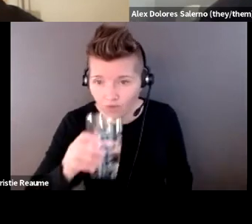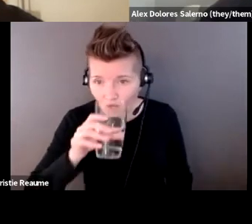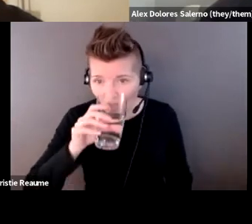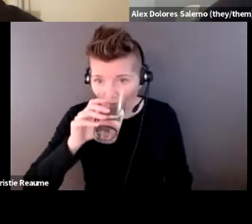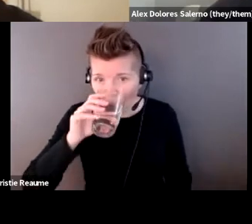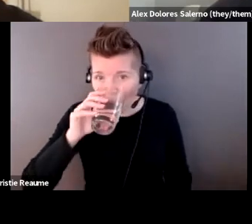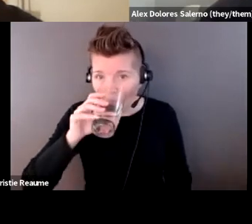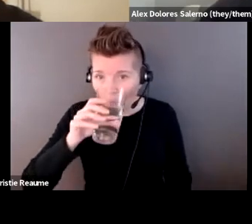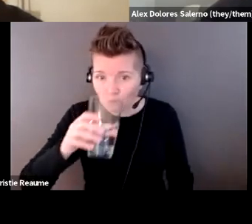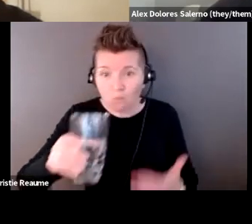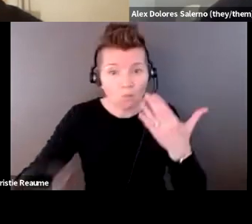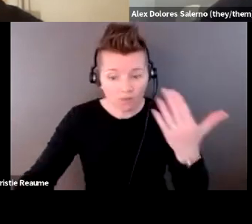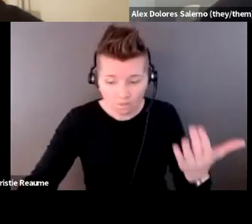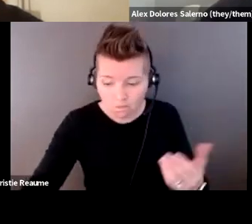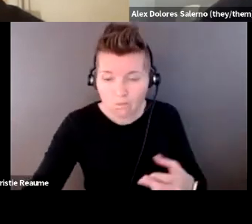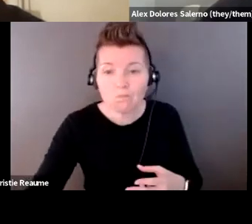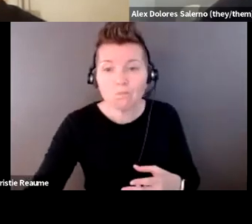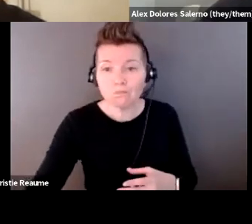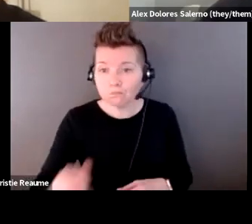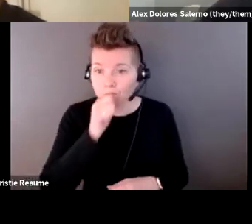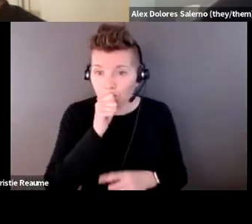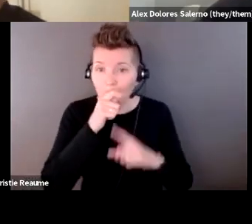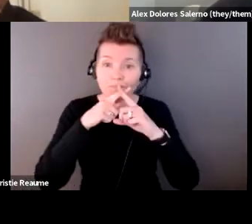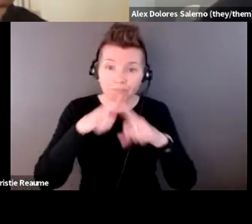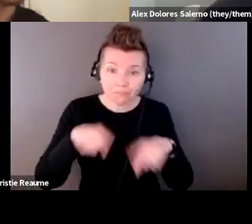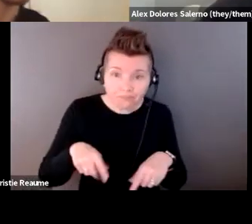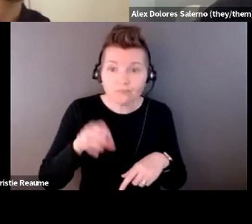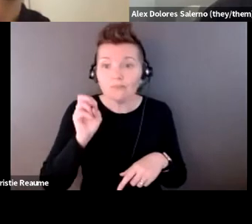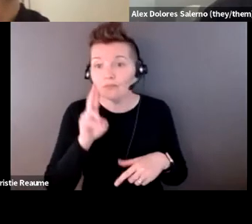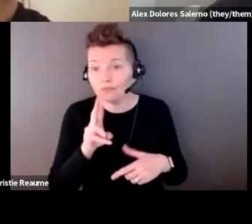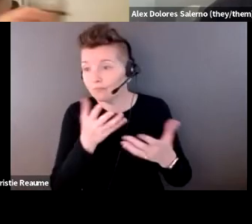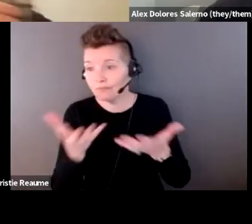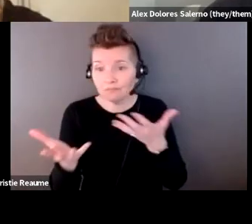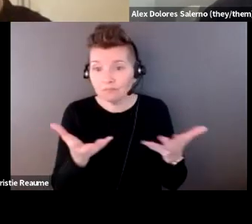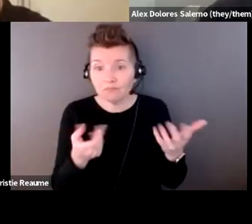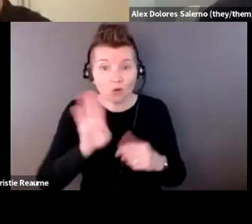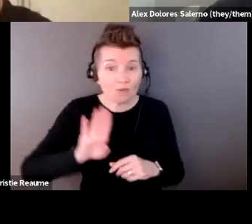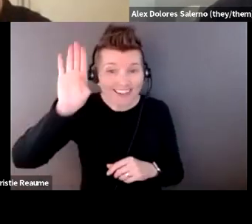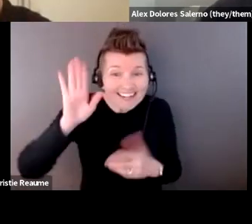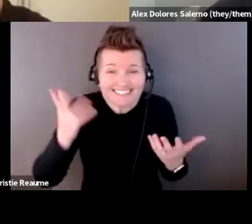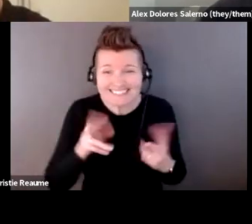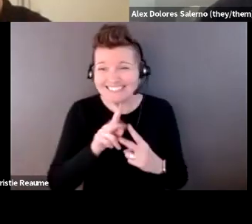unmute and say something or I can, I can, you can raise your hand.